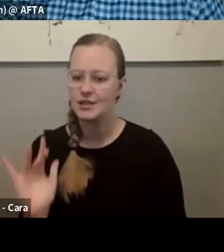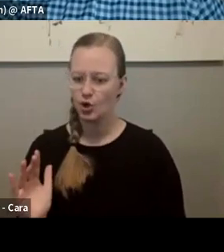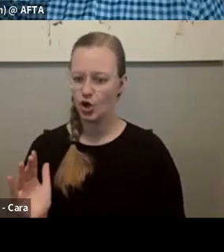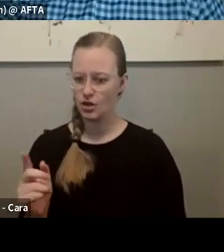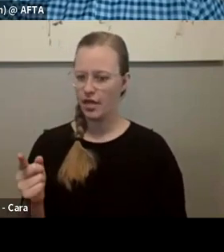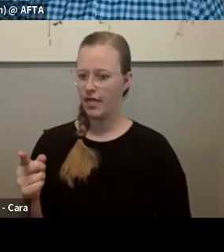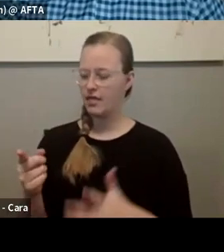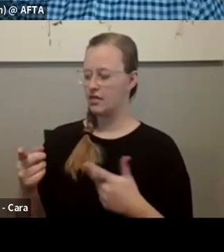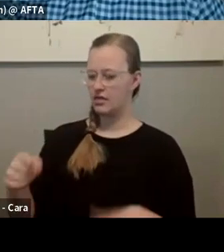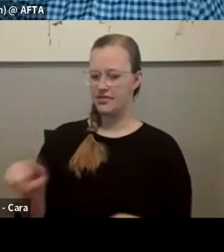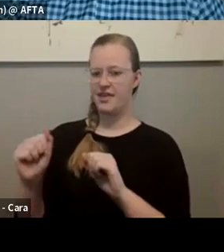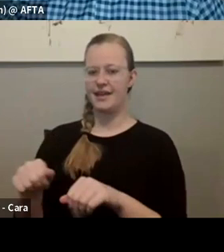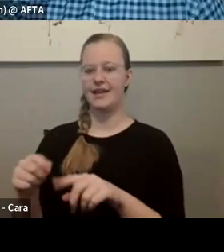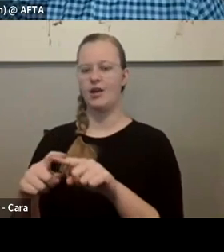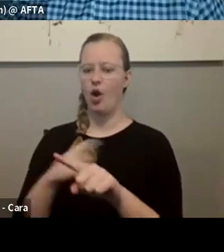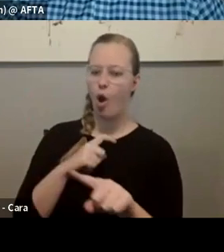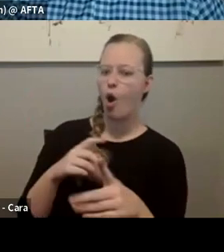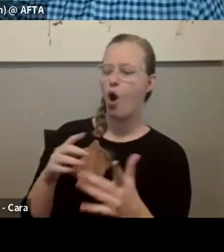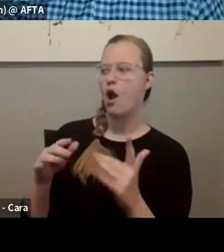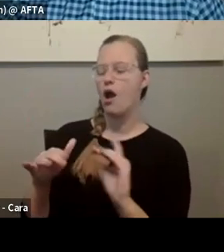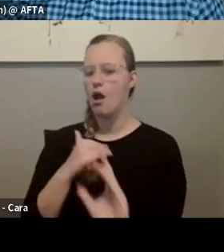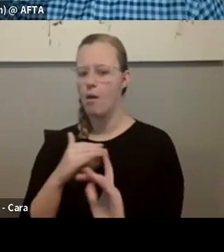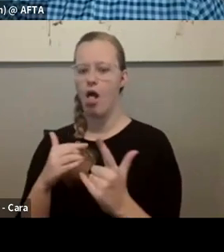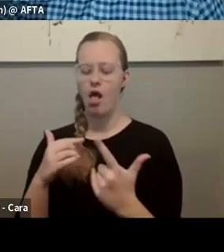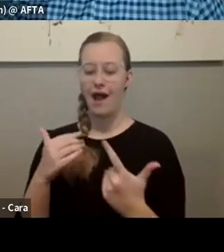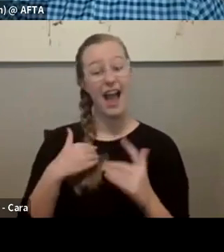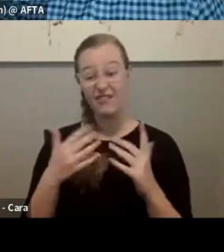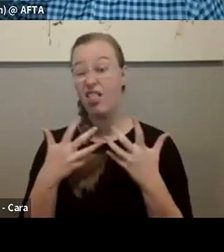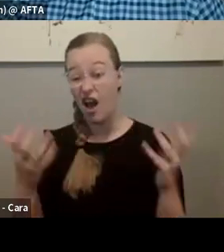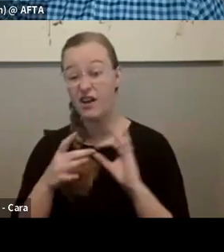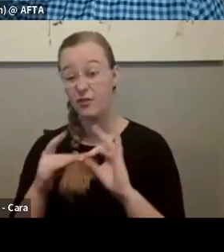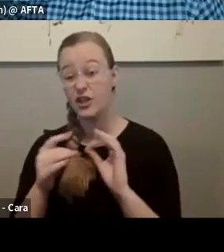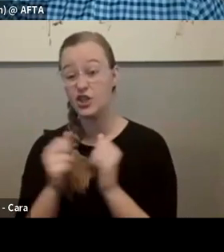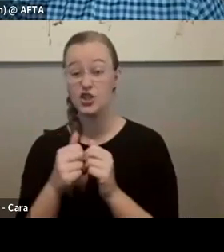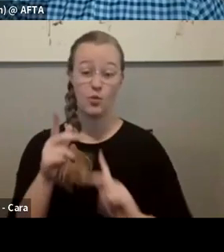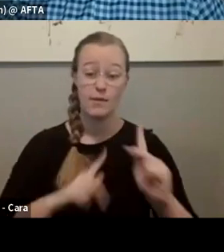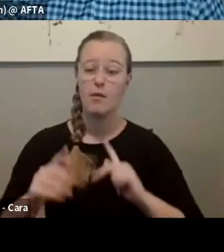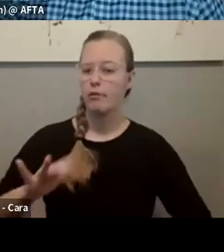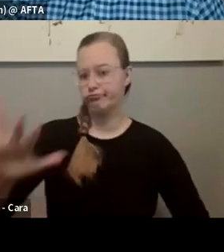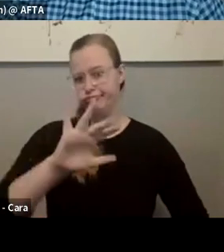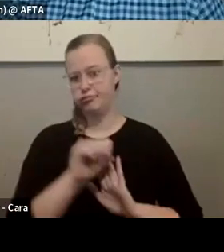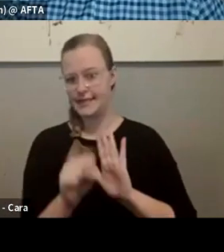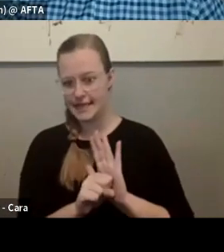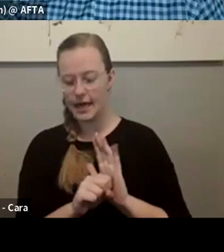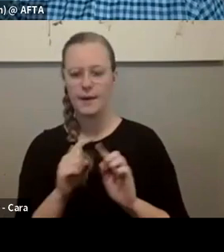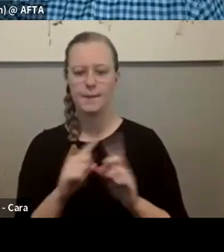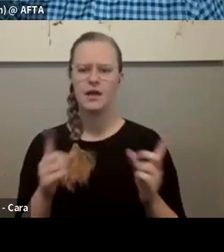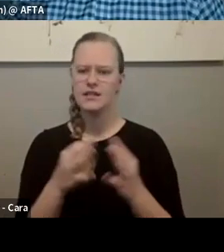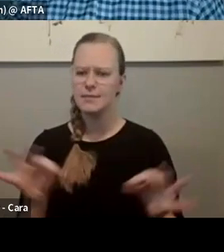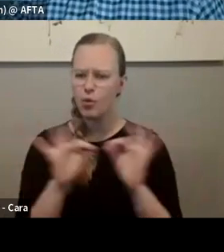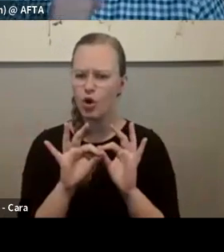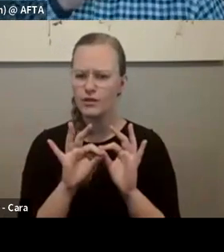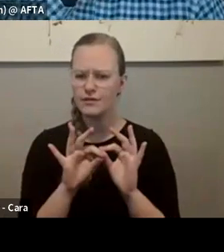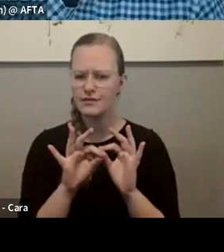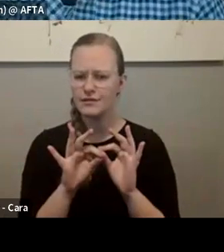they can call and they know that you can help them. I have a lot of relationships like that with folks across the state now, but it's really also important to save those